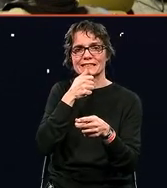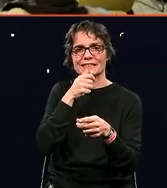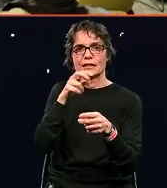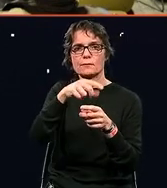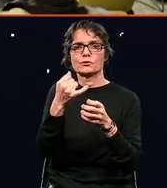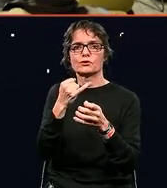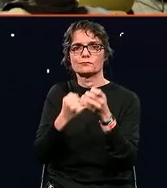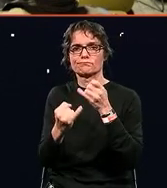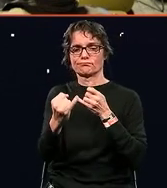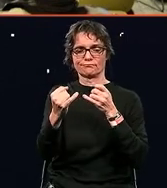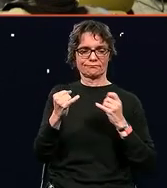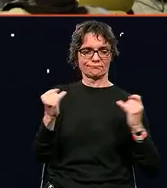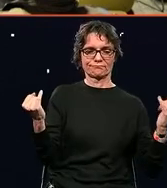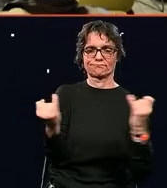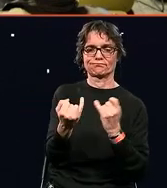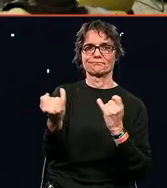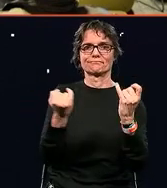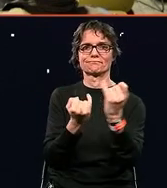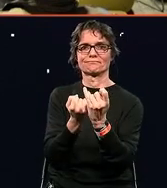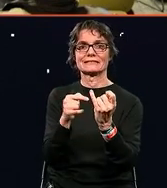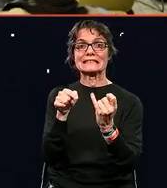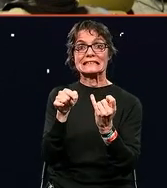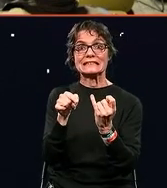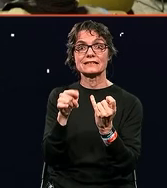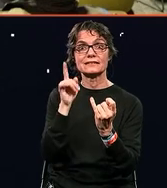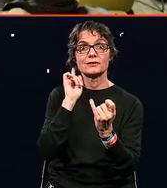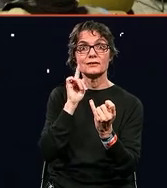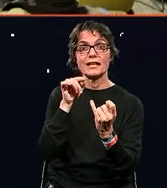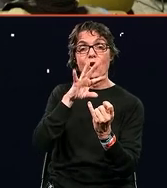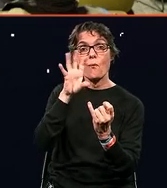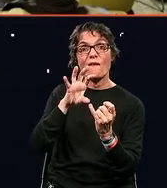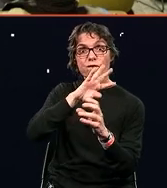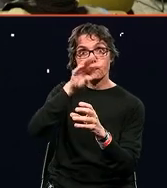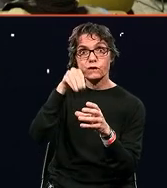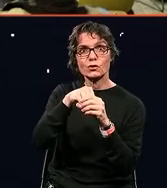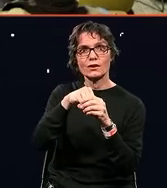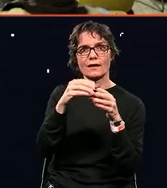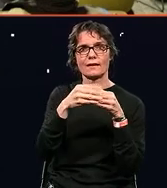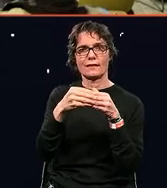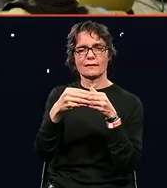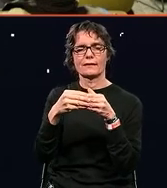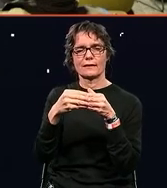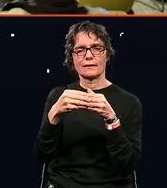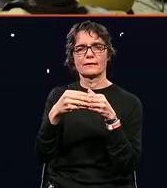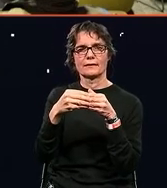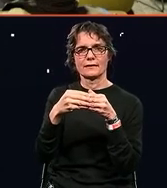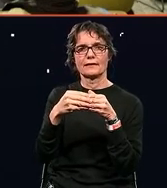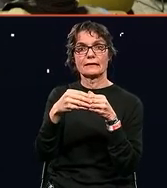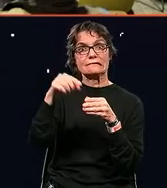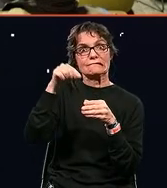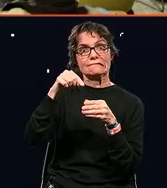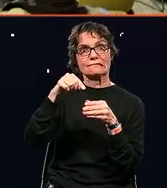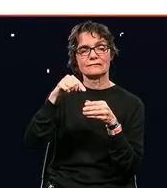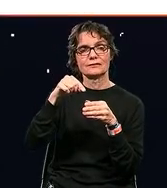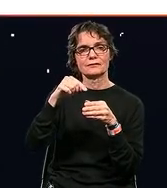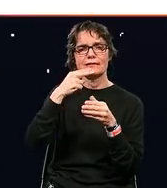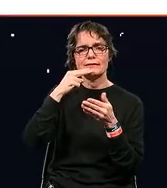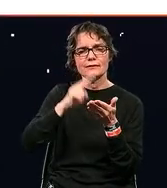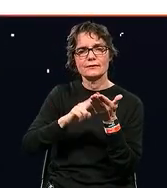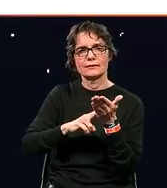important that when we talk about inclusivity, we are also doing it for real.